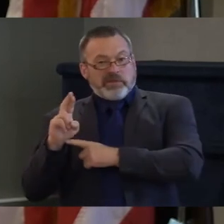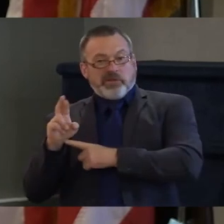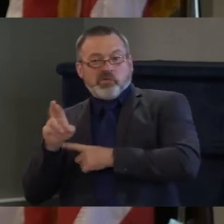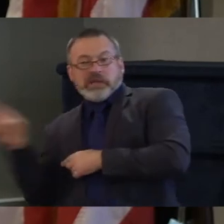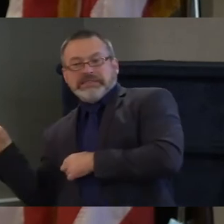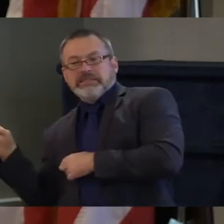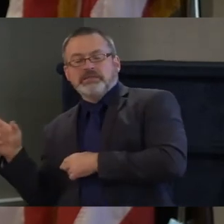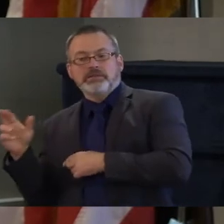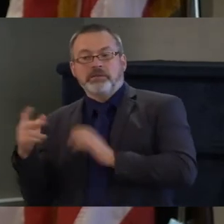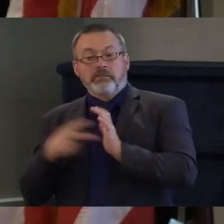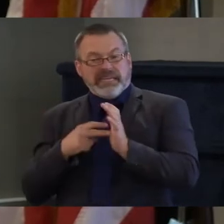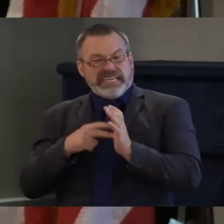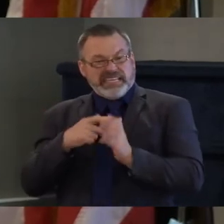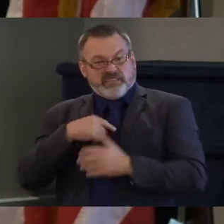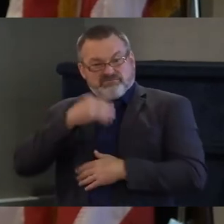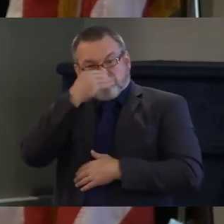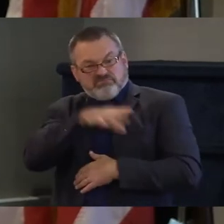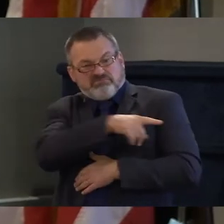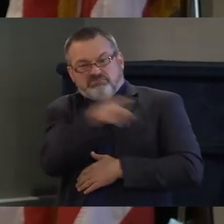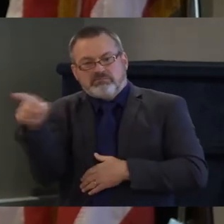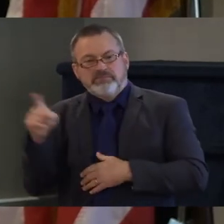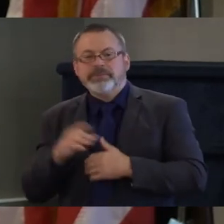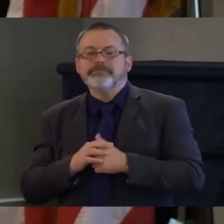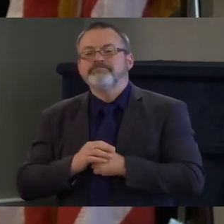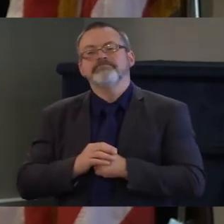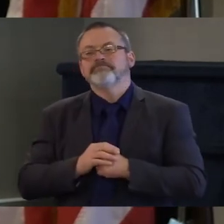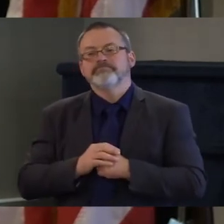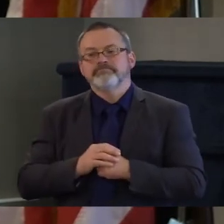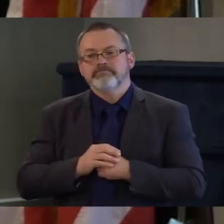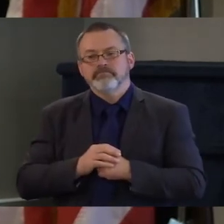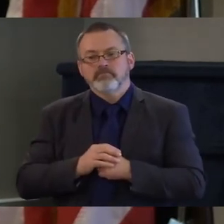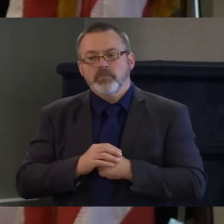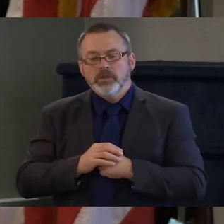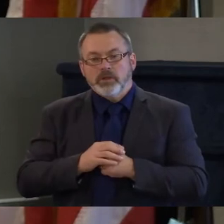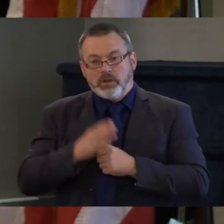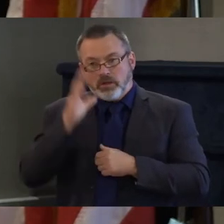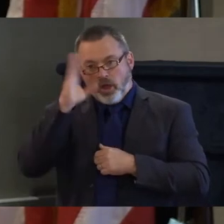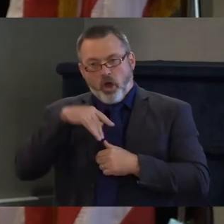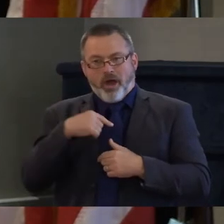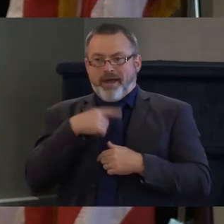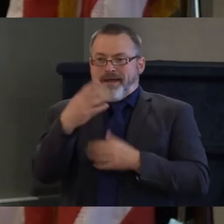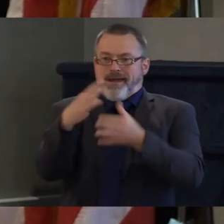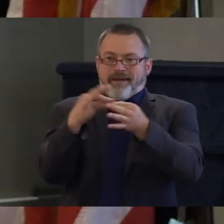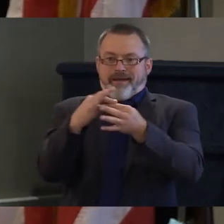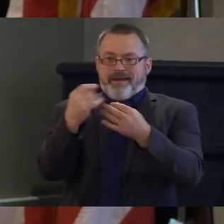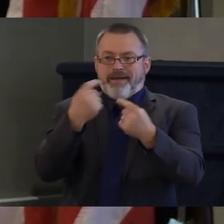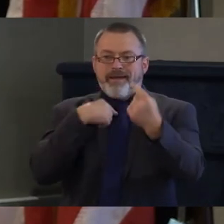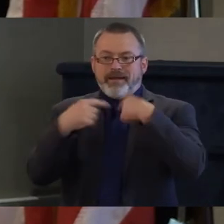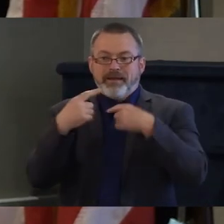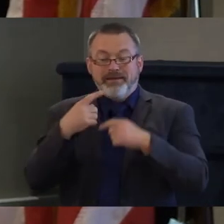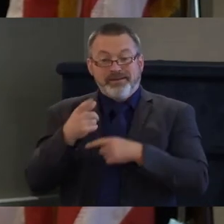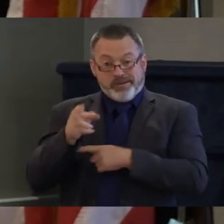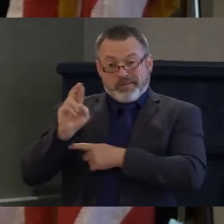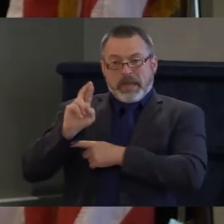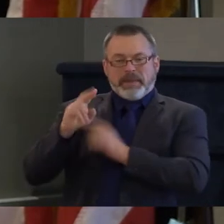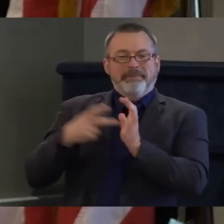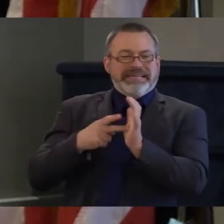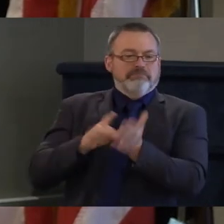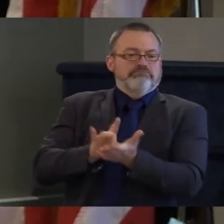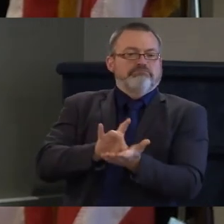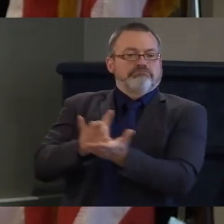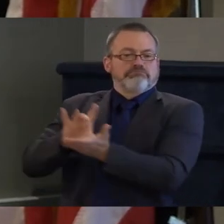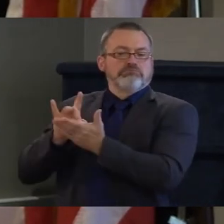people i hear that a lot there's this caricature of what it means to be a republican and i can assure you that